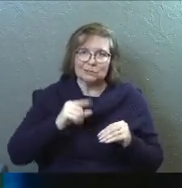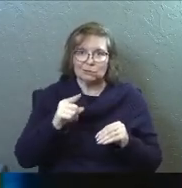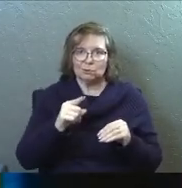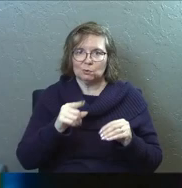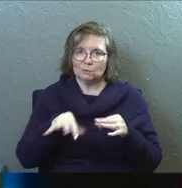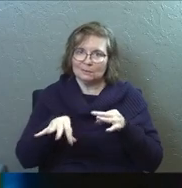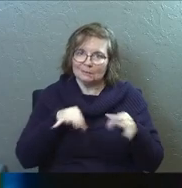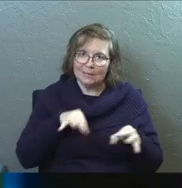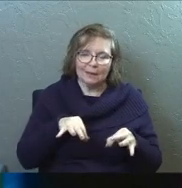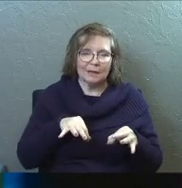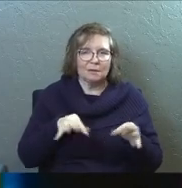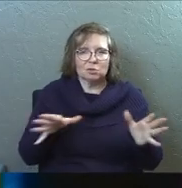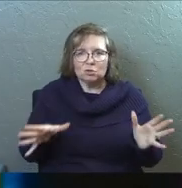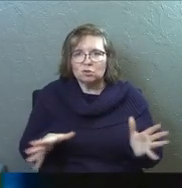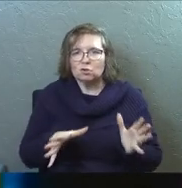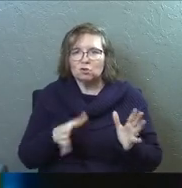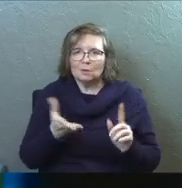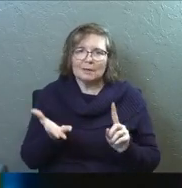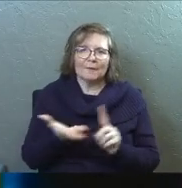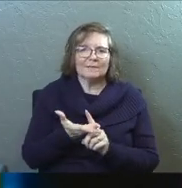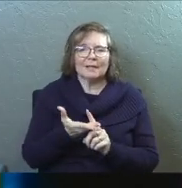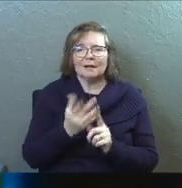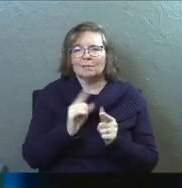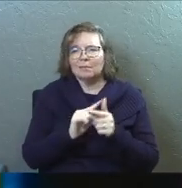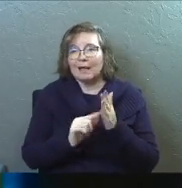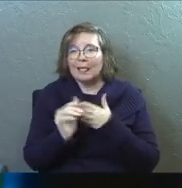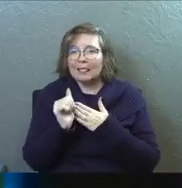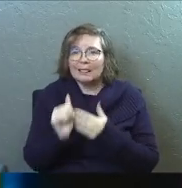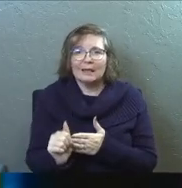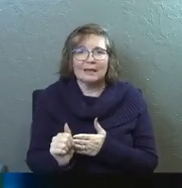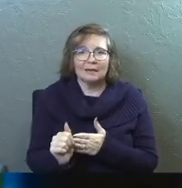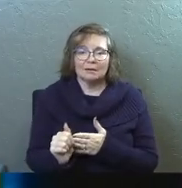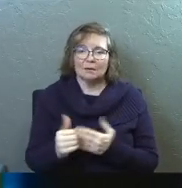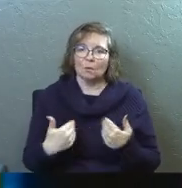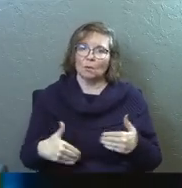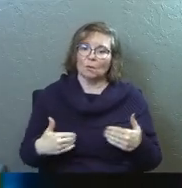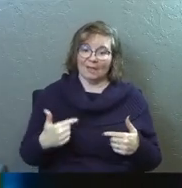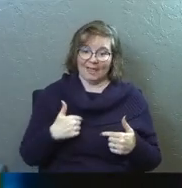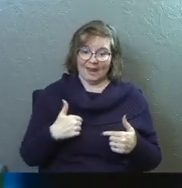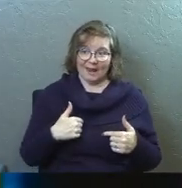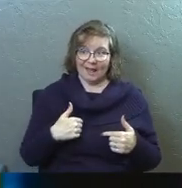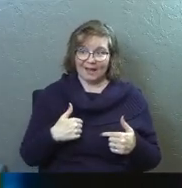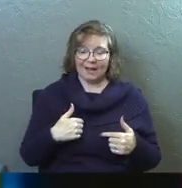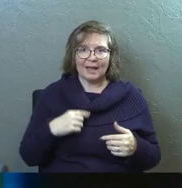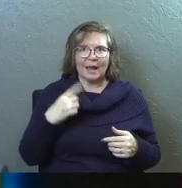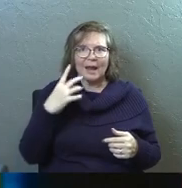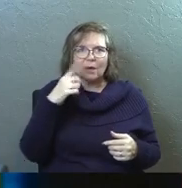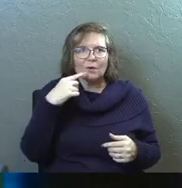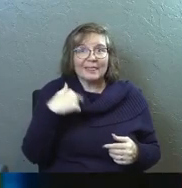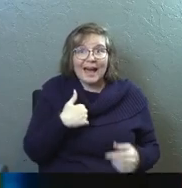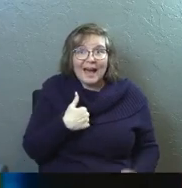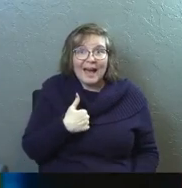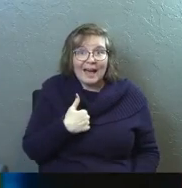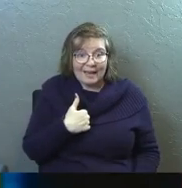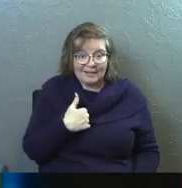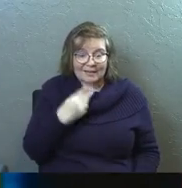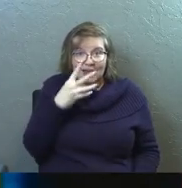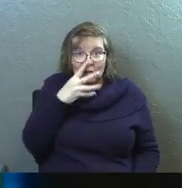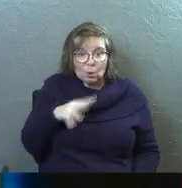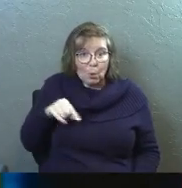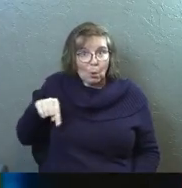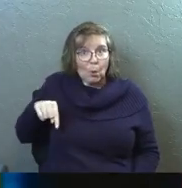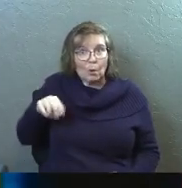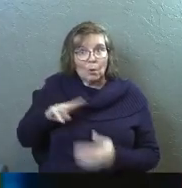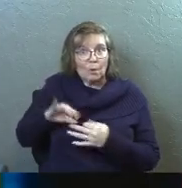He's going to encourage you. He's going to convict you. He's going to lead you. And how crazy is it that I ignore him if that's the case?